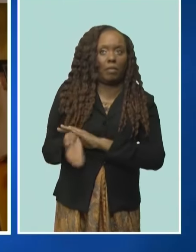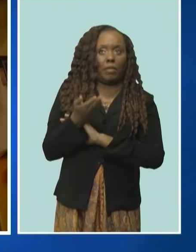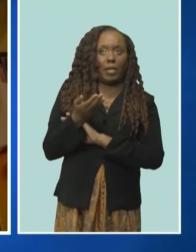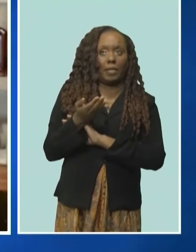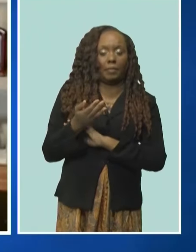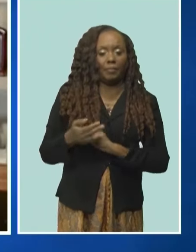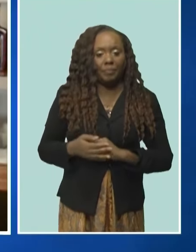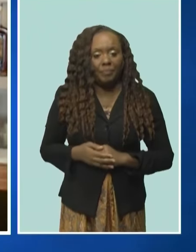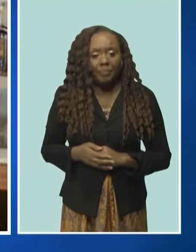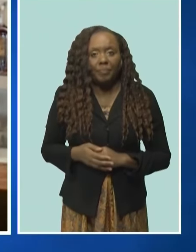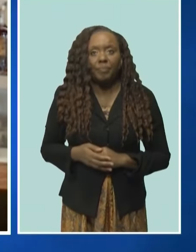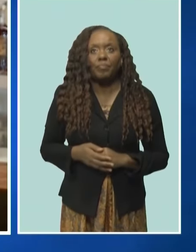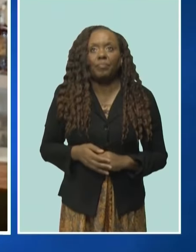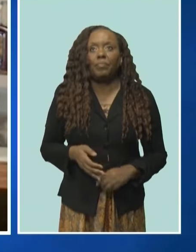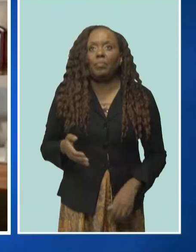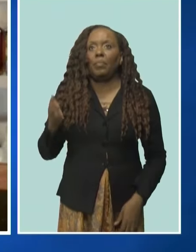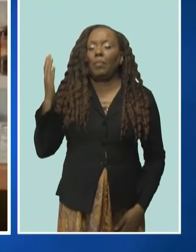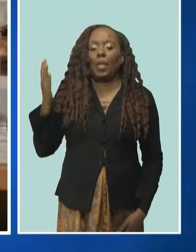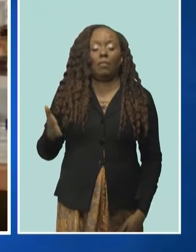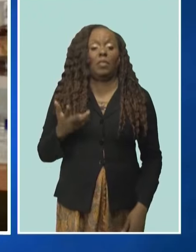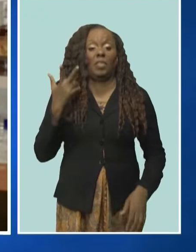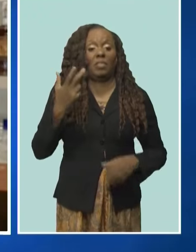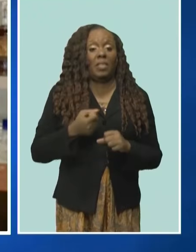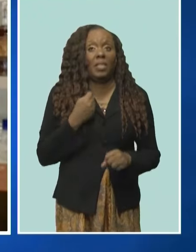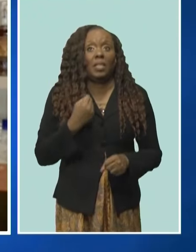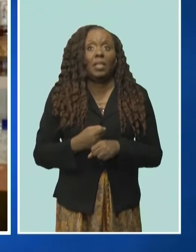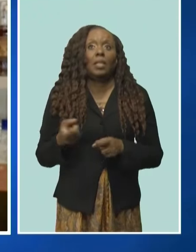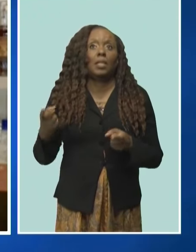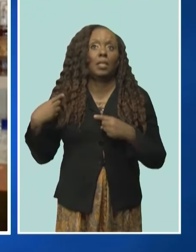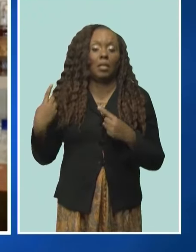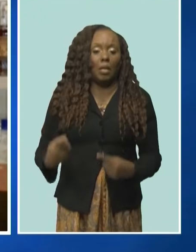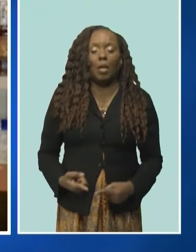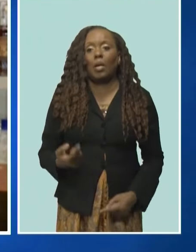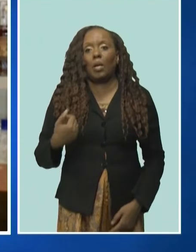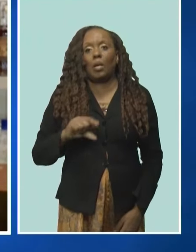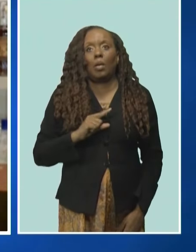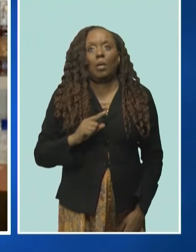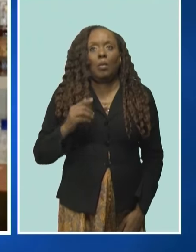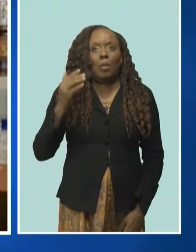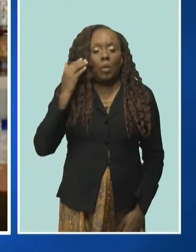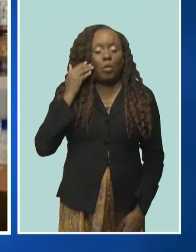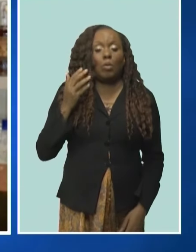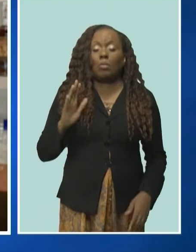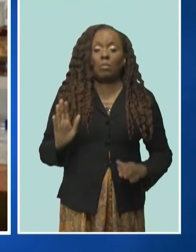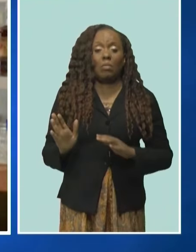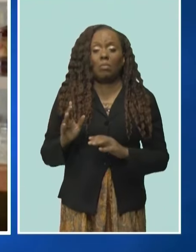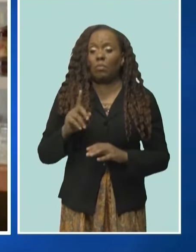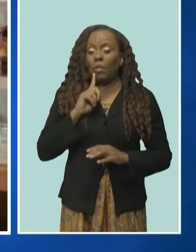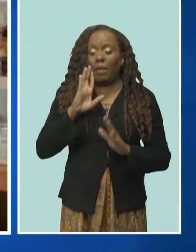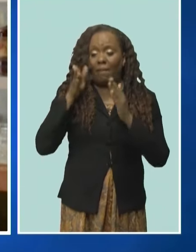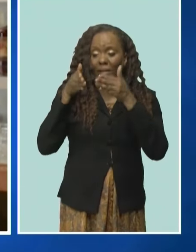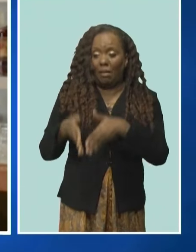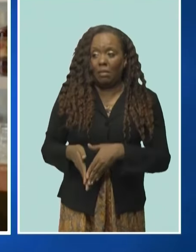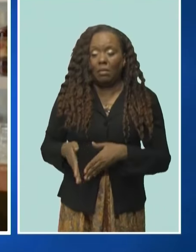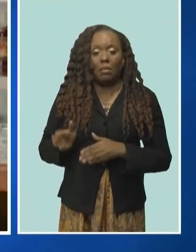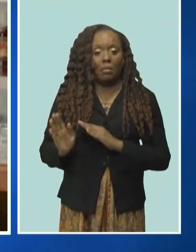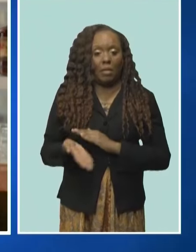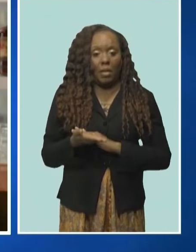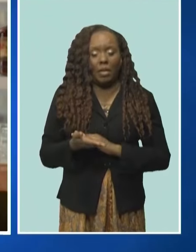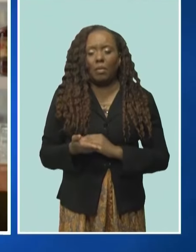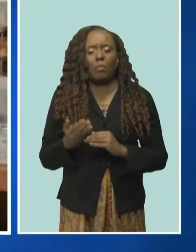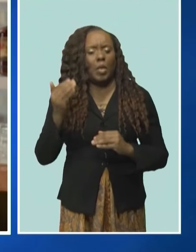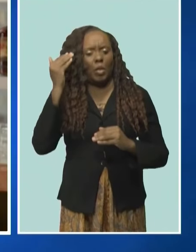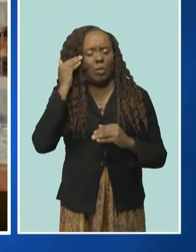For the past three years, we've been highly involved with cricket. It's a sport that is very dear to us, very dear to Barbados, so we really